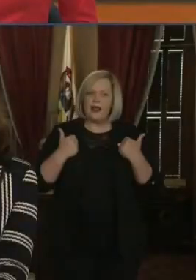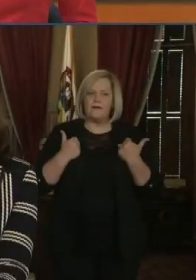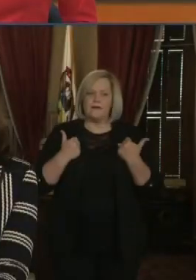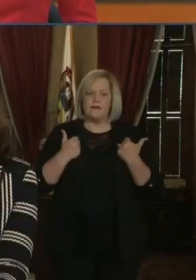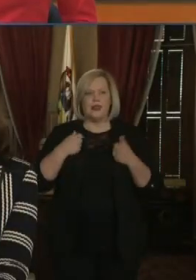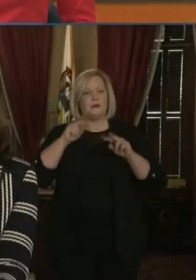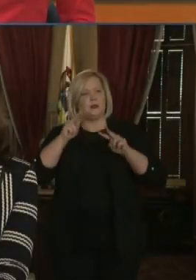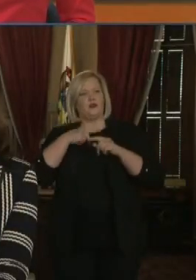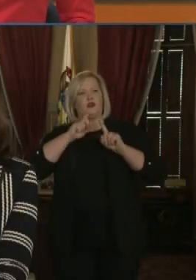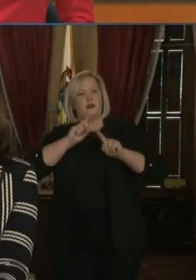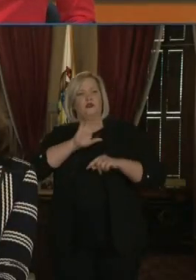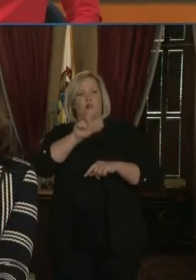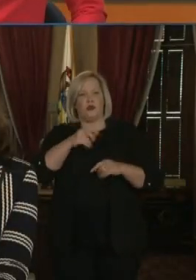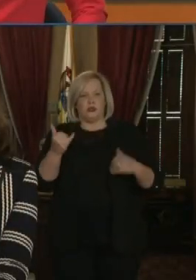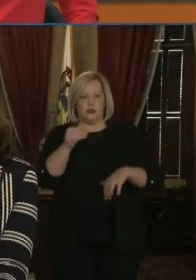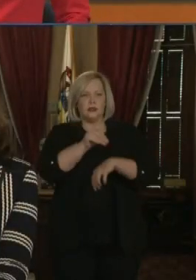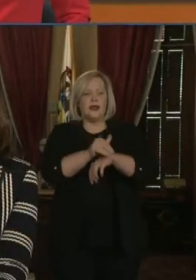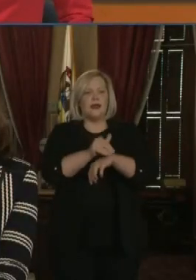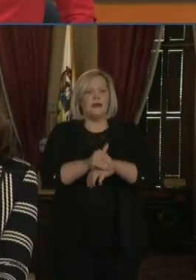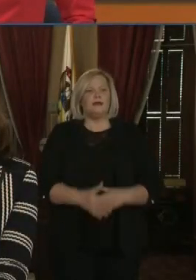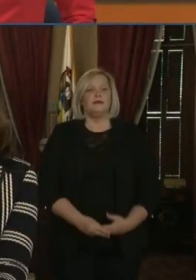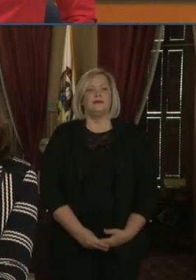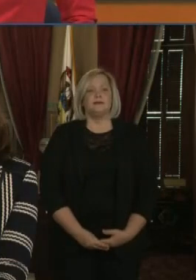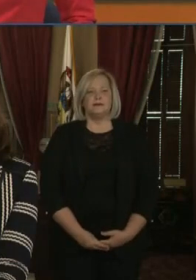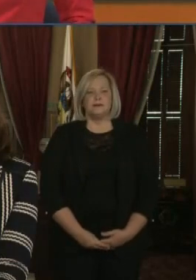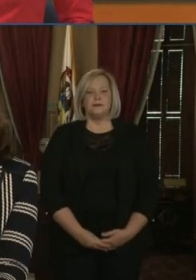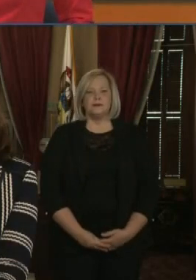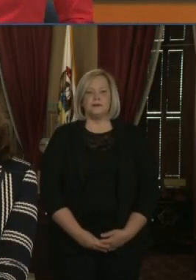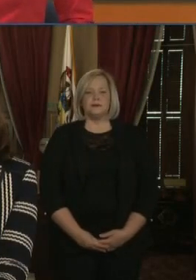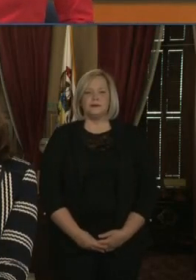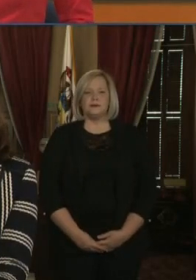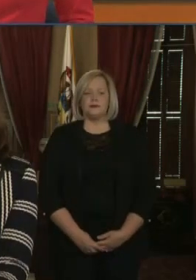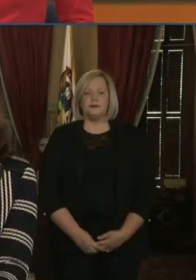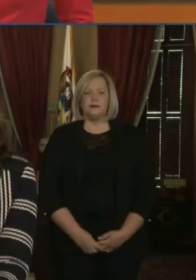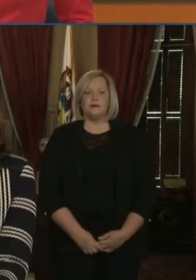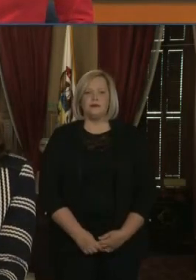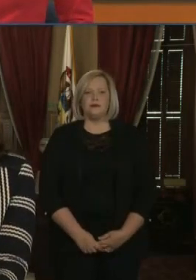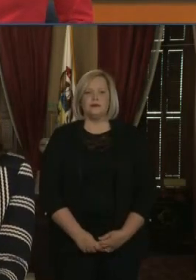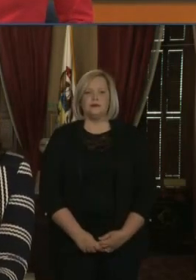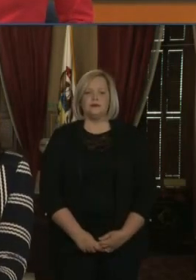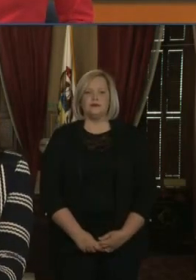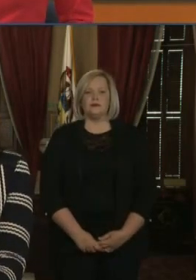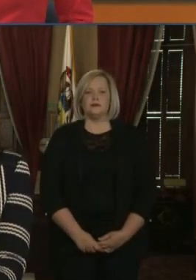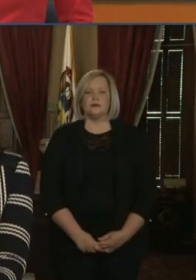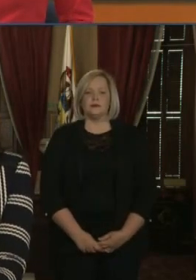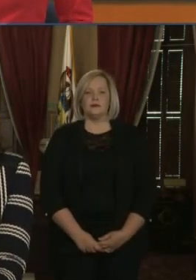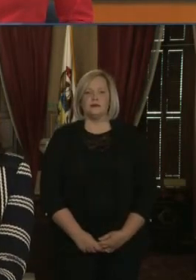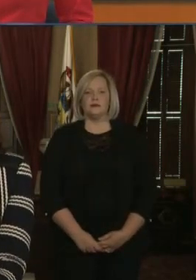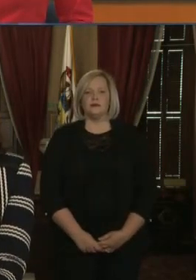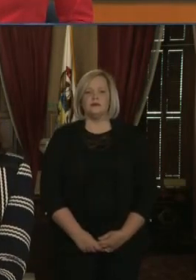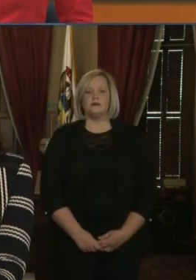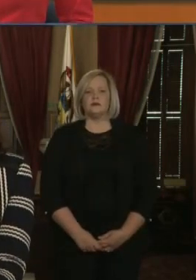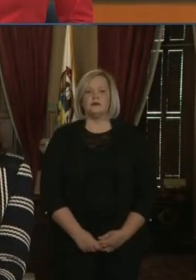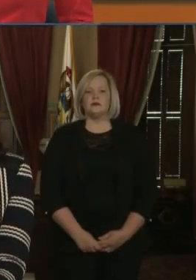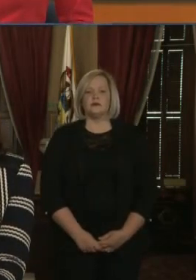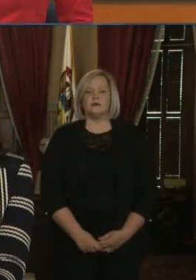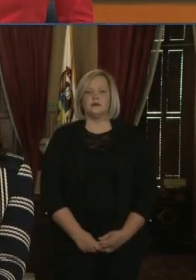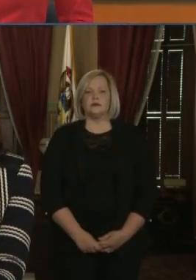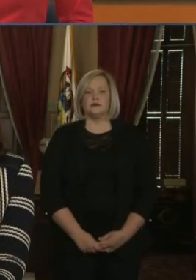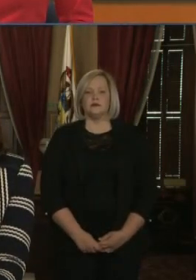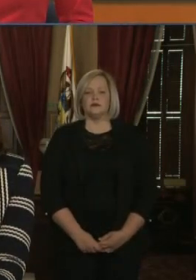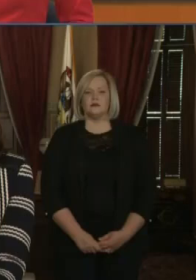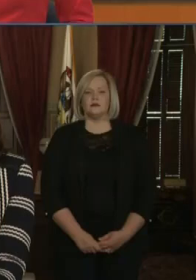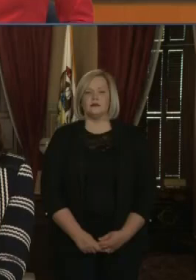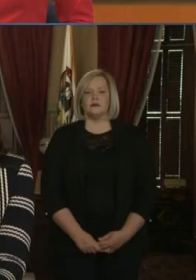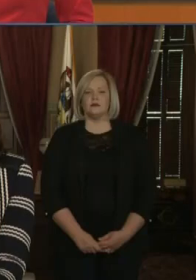Thank you, Governor. These are very unprecedented times, so we have decided to join forces in an unprecedented way to get answers to questions that are coming